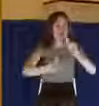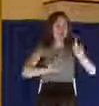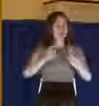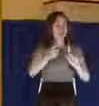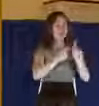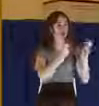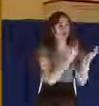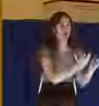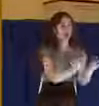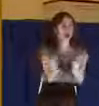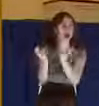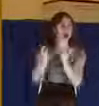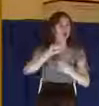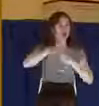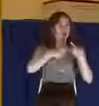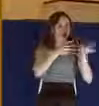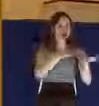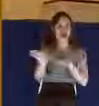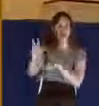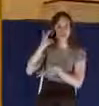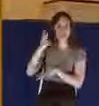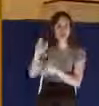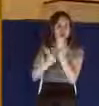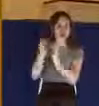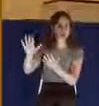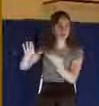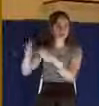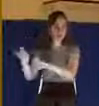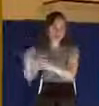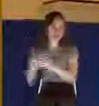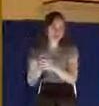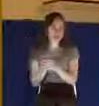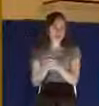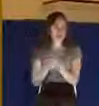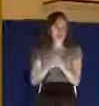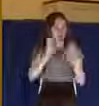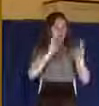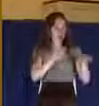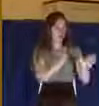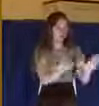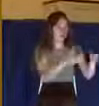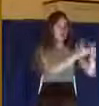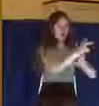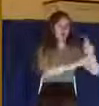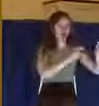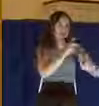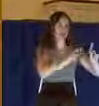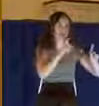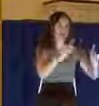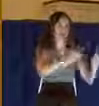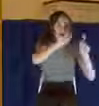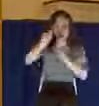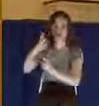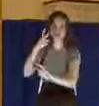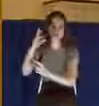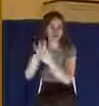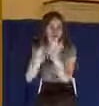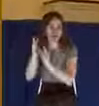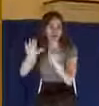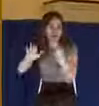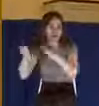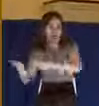at Calvary there, at Golgotha, as he calls it. And Mark is more restrained in his